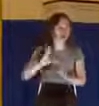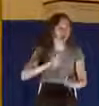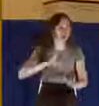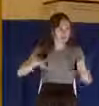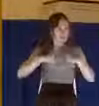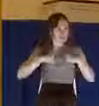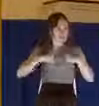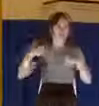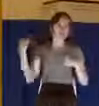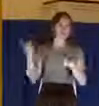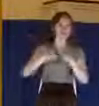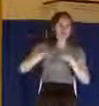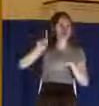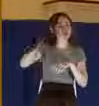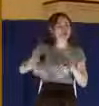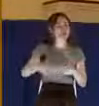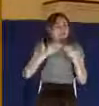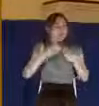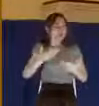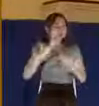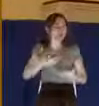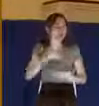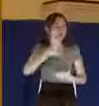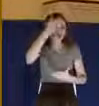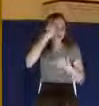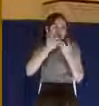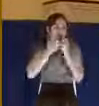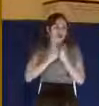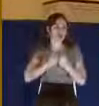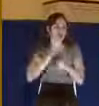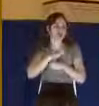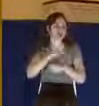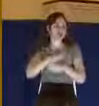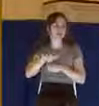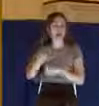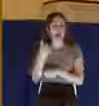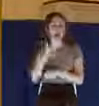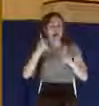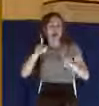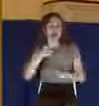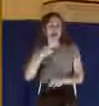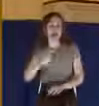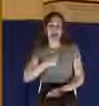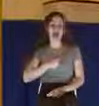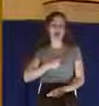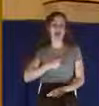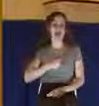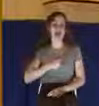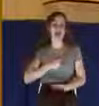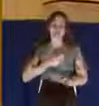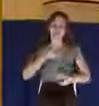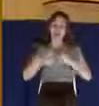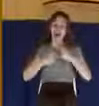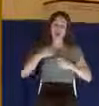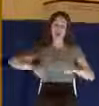make you come. It's like one person said, my problem growing up was drugs. I was drugged to church every week.